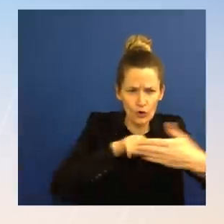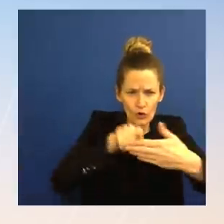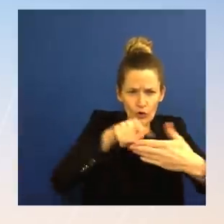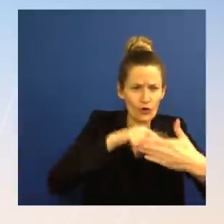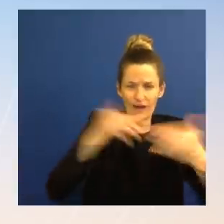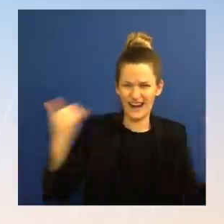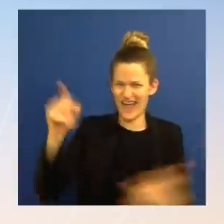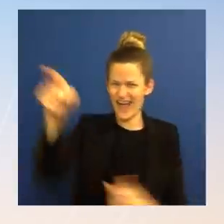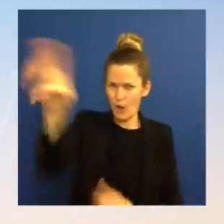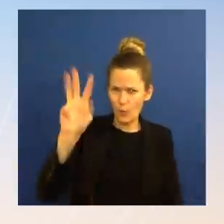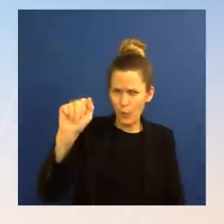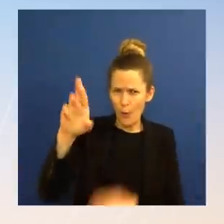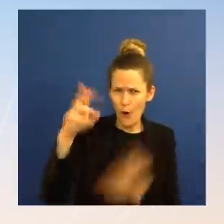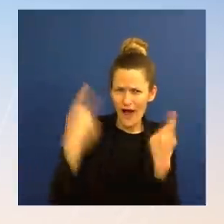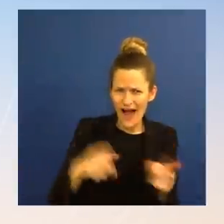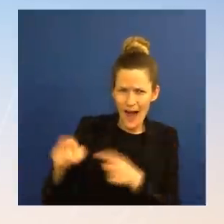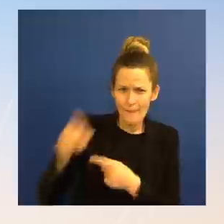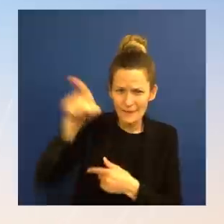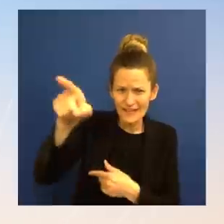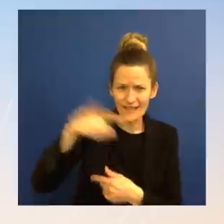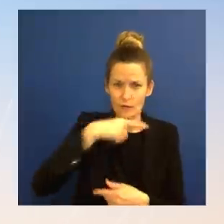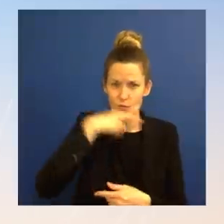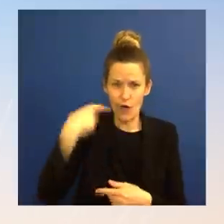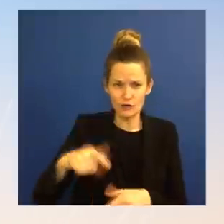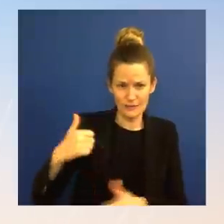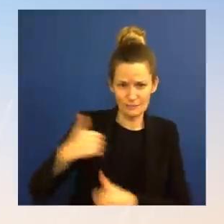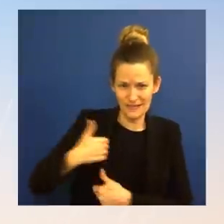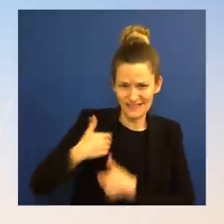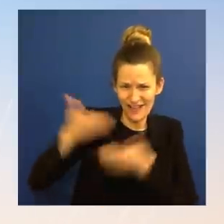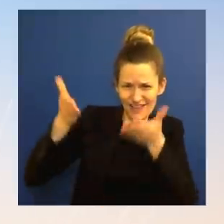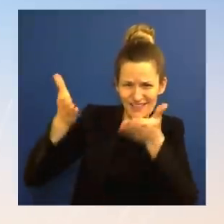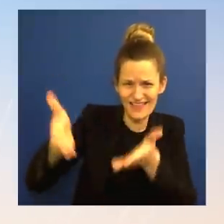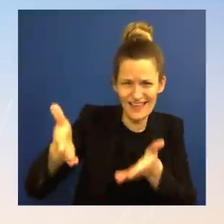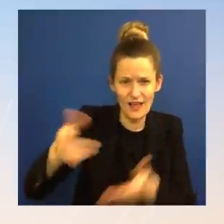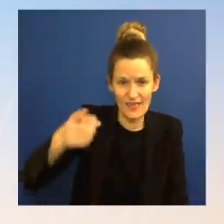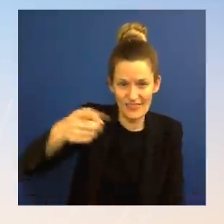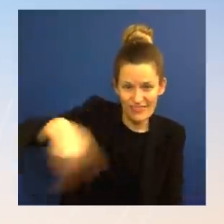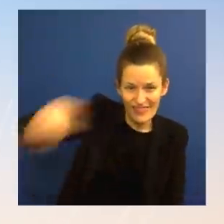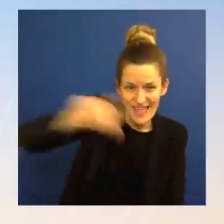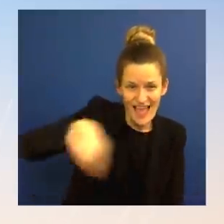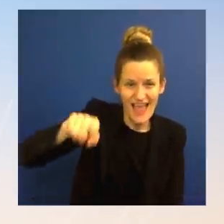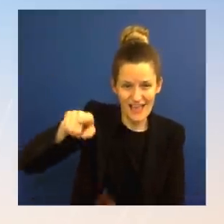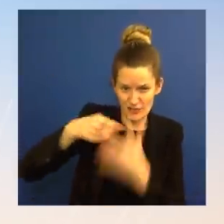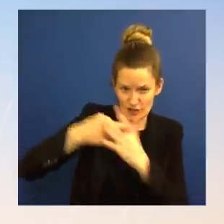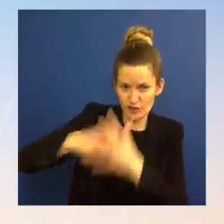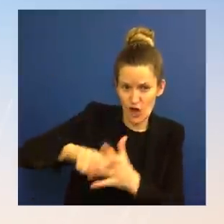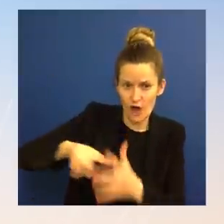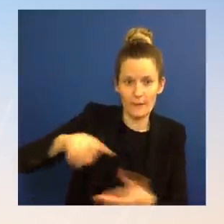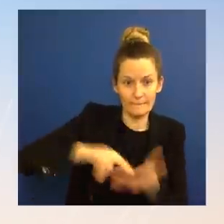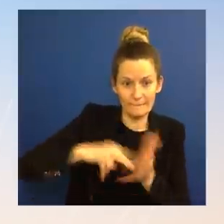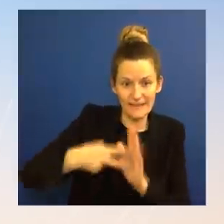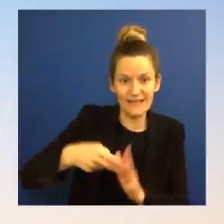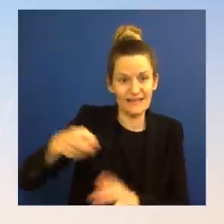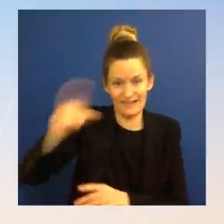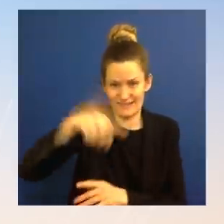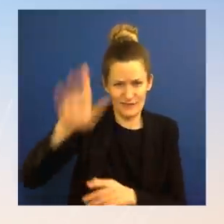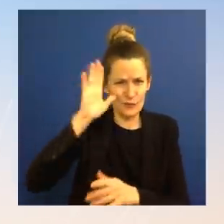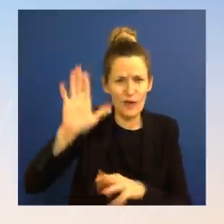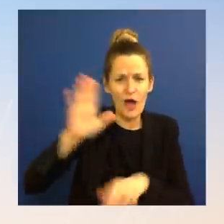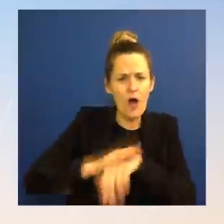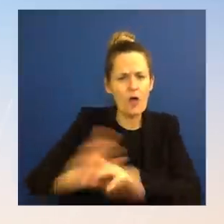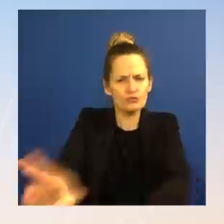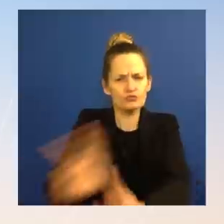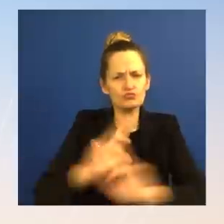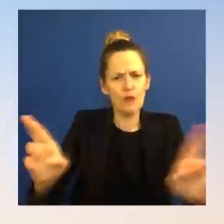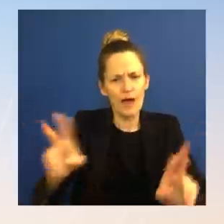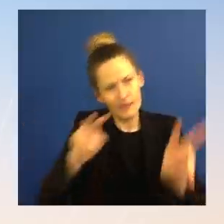you know, who implemented that war. So there are a range of logistical, operational challenges. Those are important conversations to happen